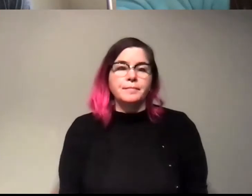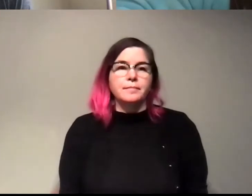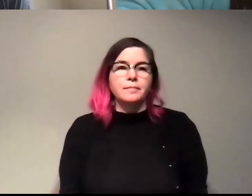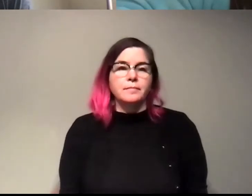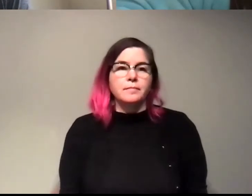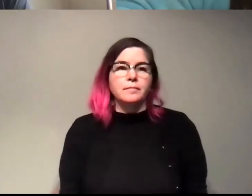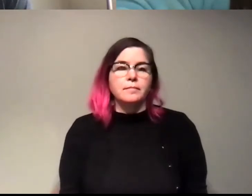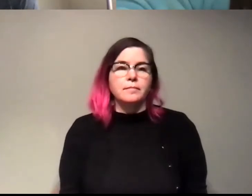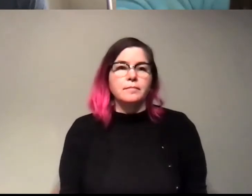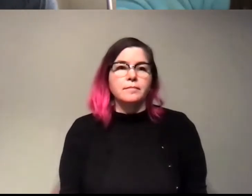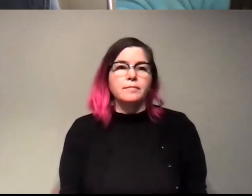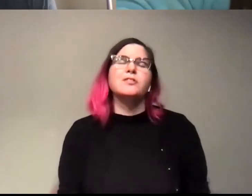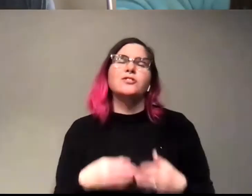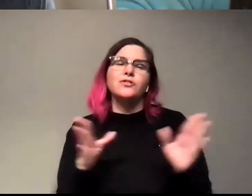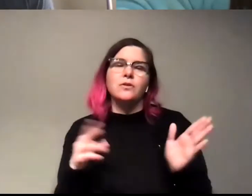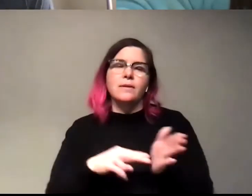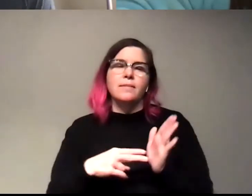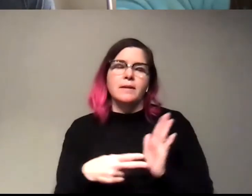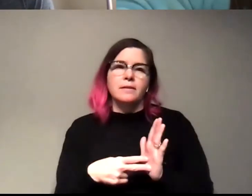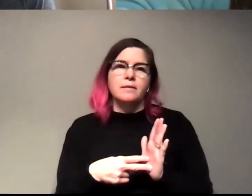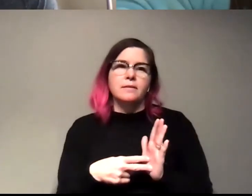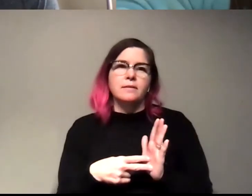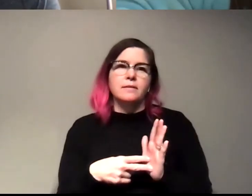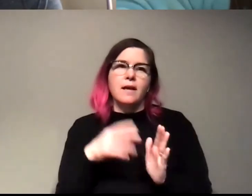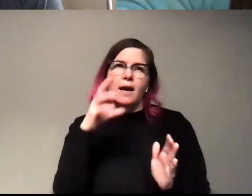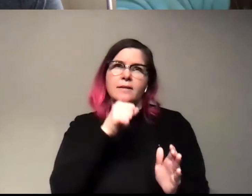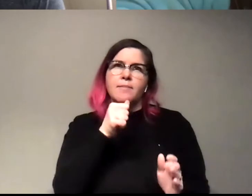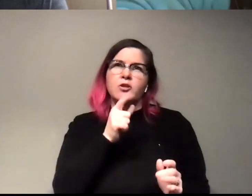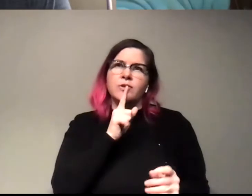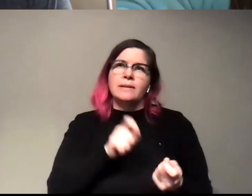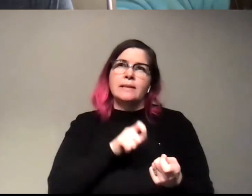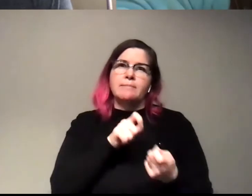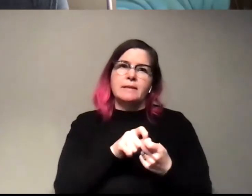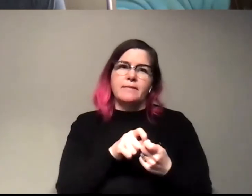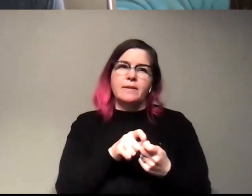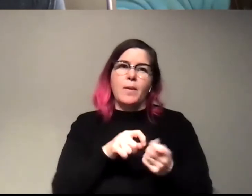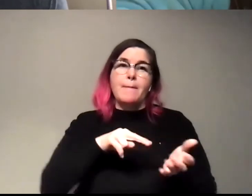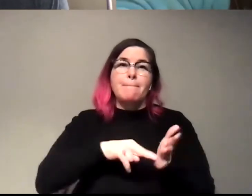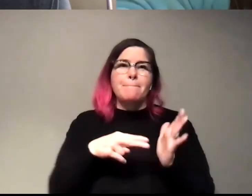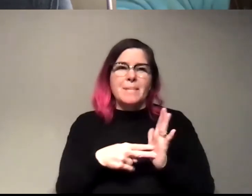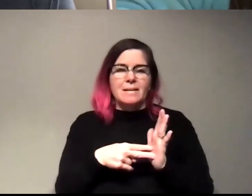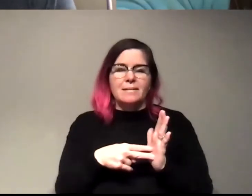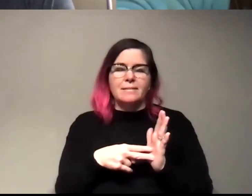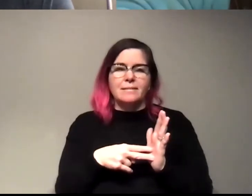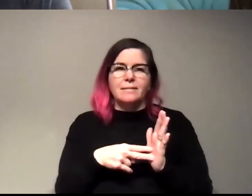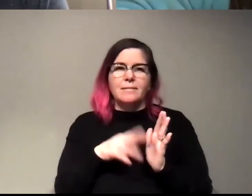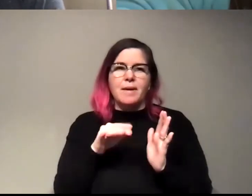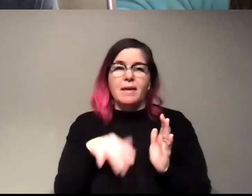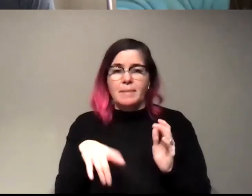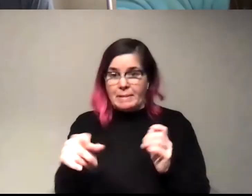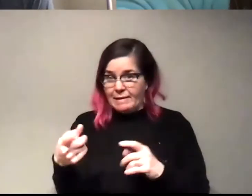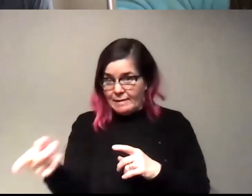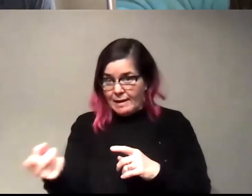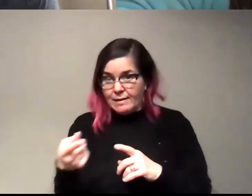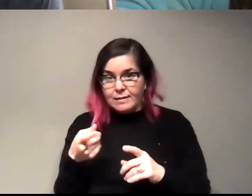I mean, it generally mean, yeah, I guess I'm not sure what specifically what they mean by that. Um, maybe they could clarify a little bit because